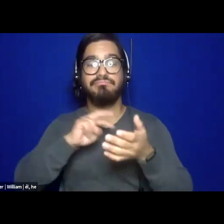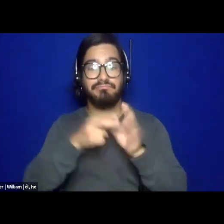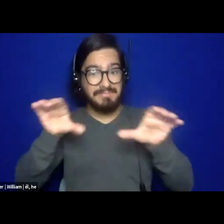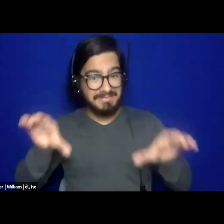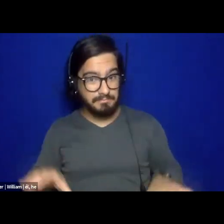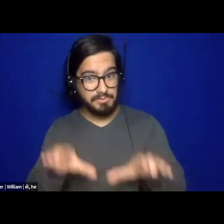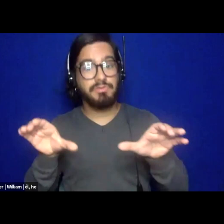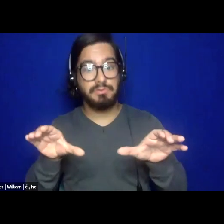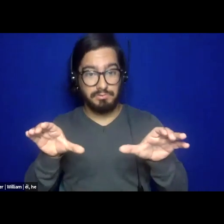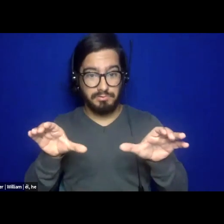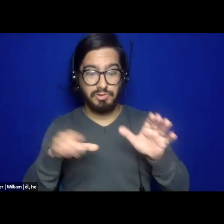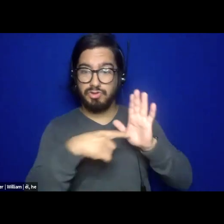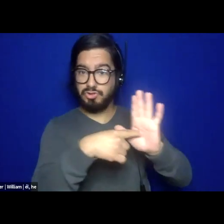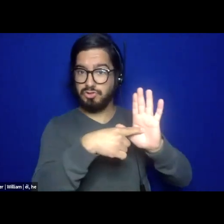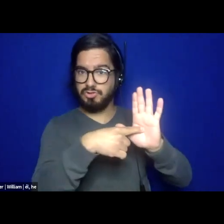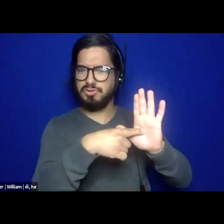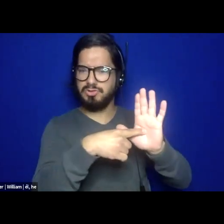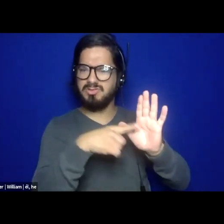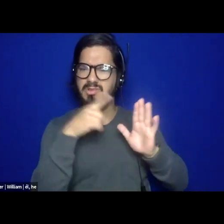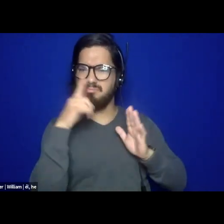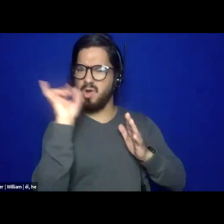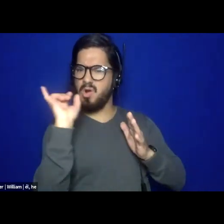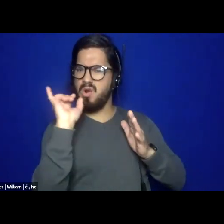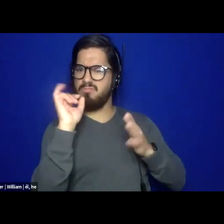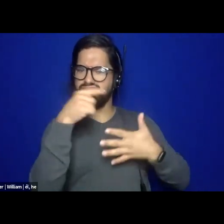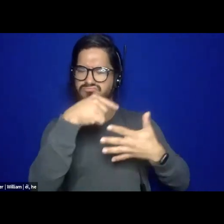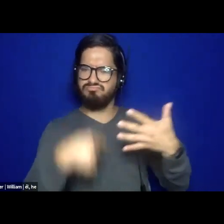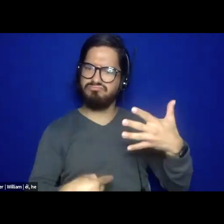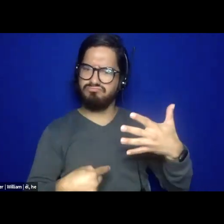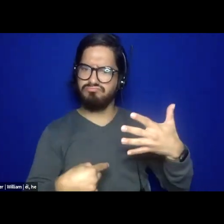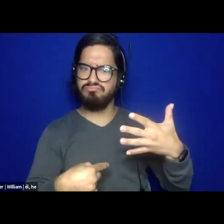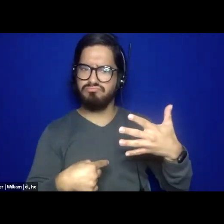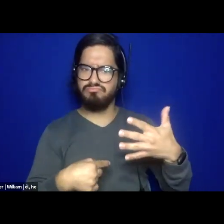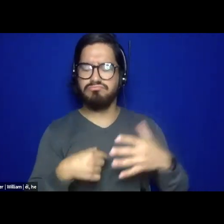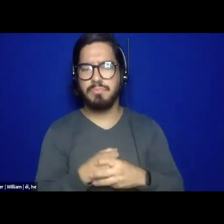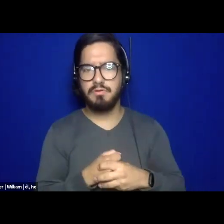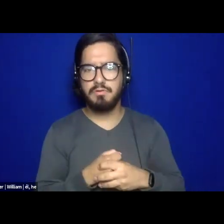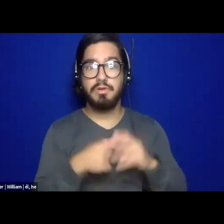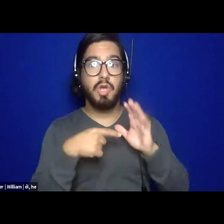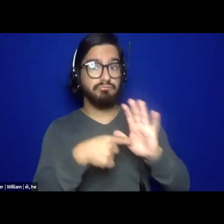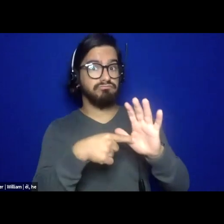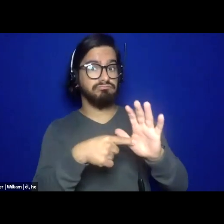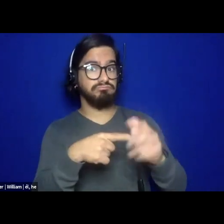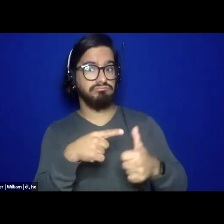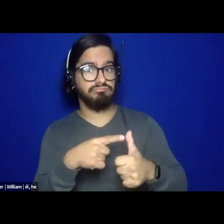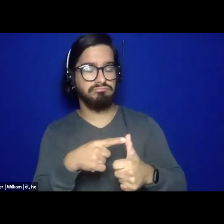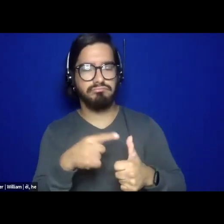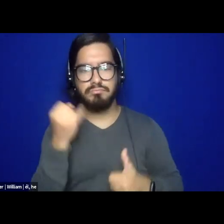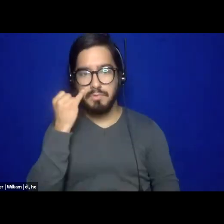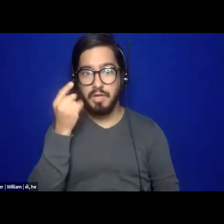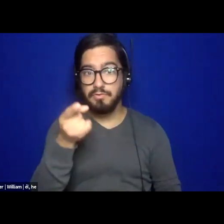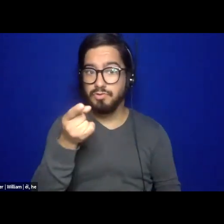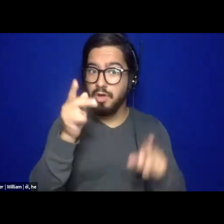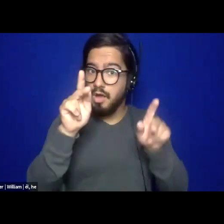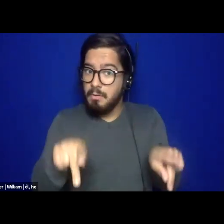I'll give some examples of what it could look like is, um, if you are a person who has been